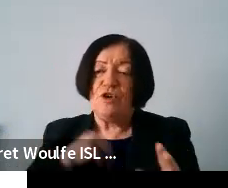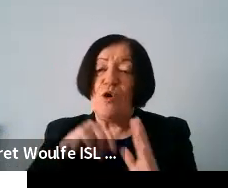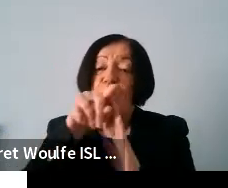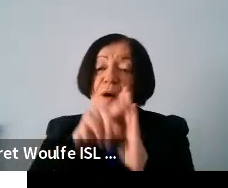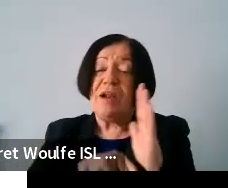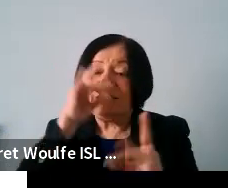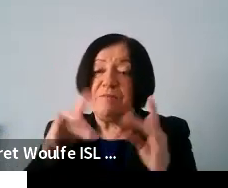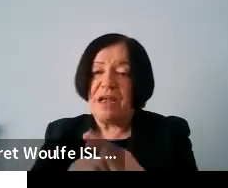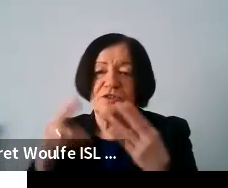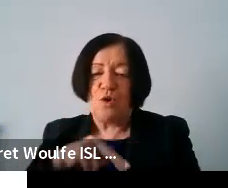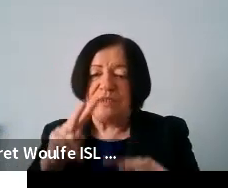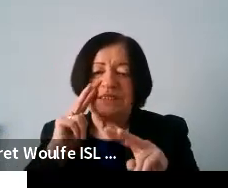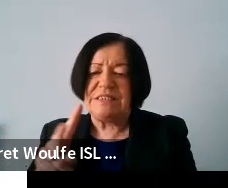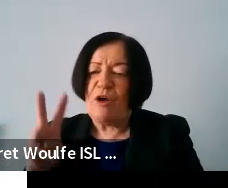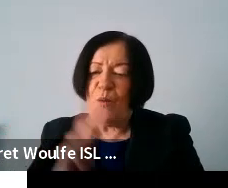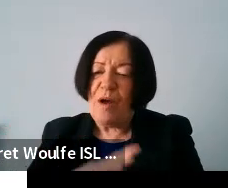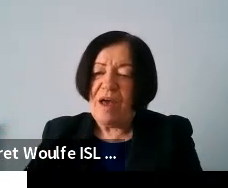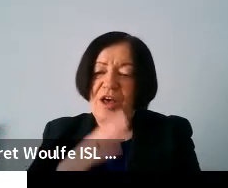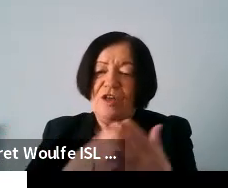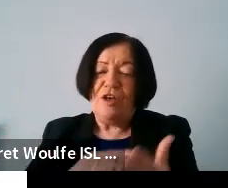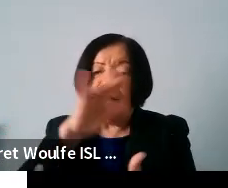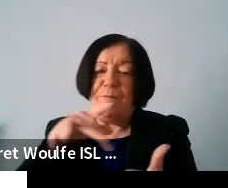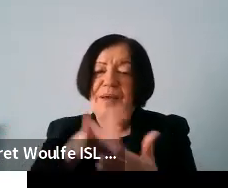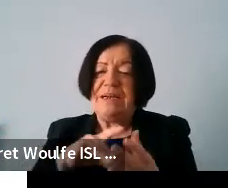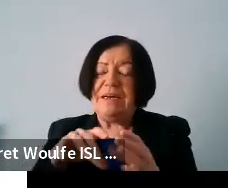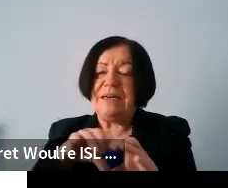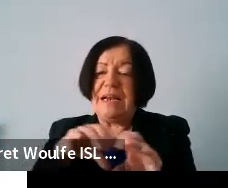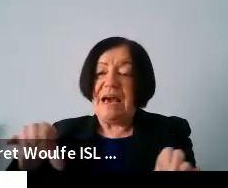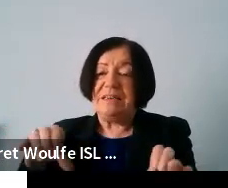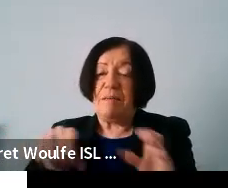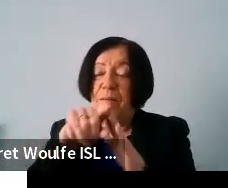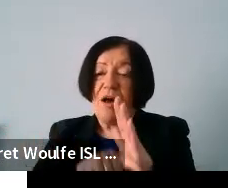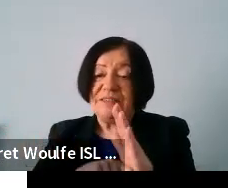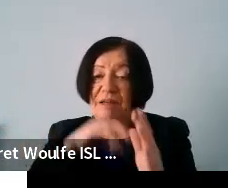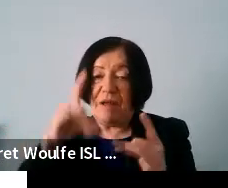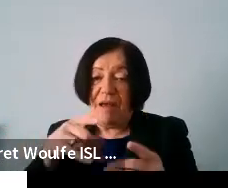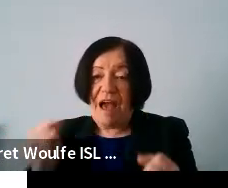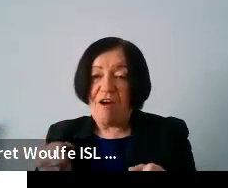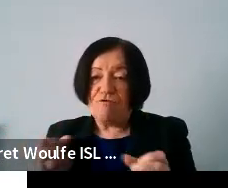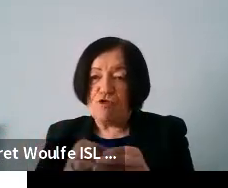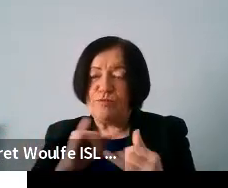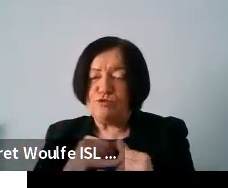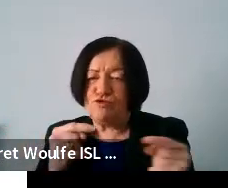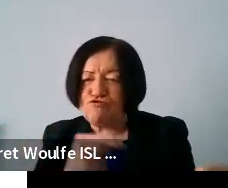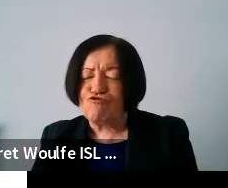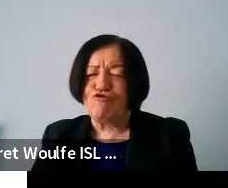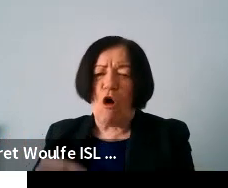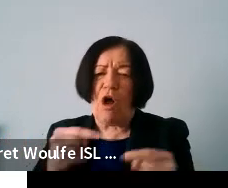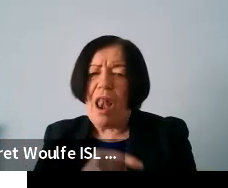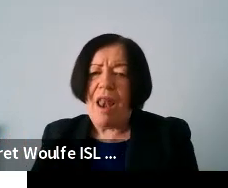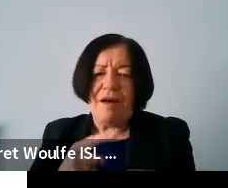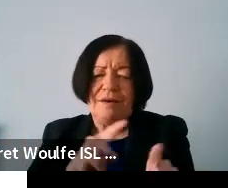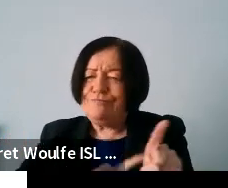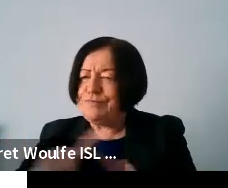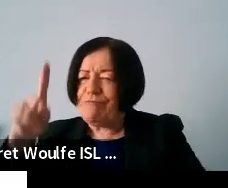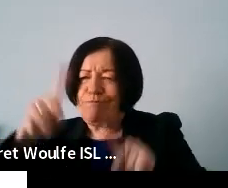don't see it very well i think some middle class policy makers don't realize that there are groups who really struggle um with various